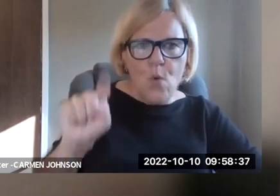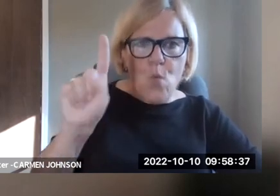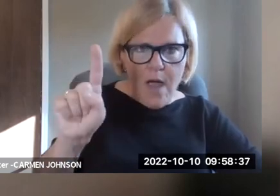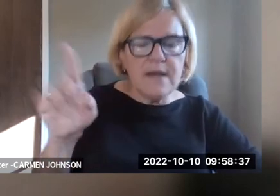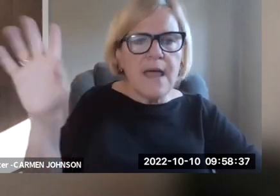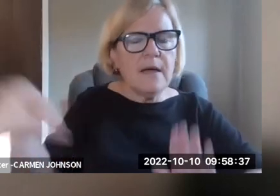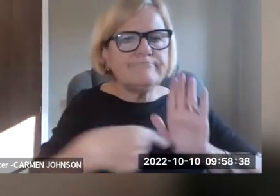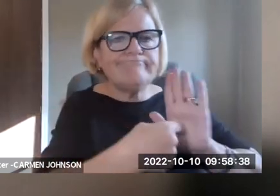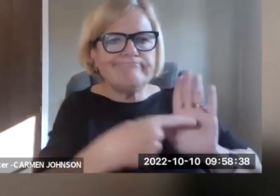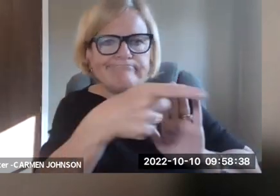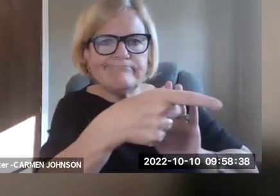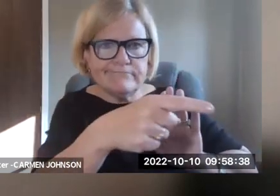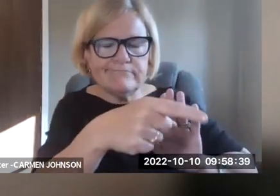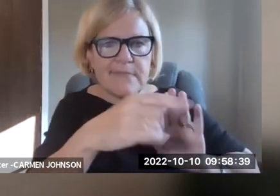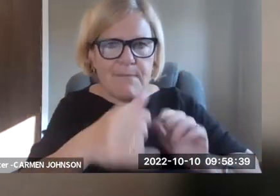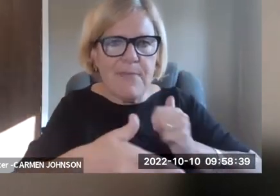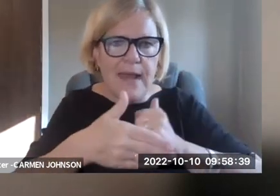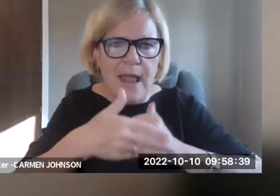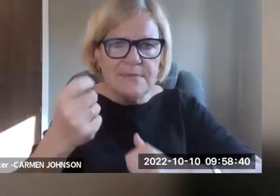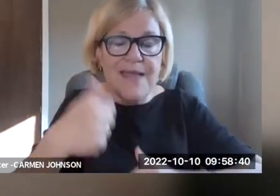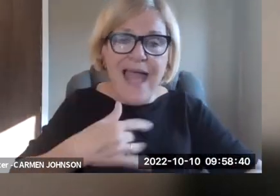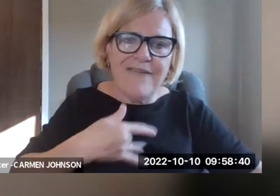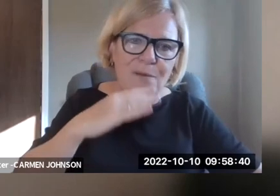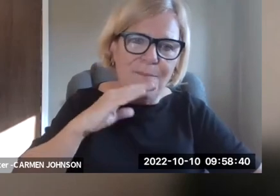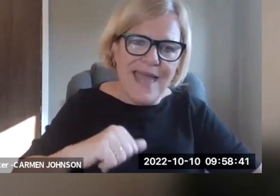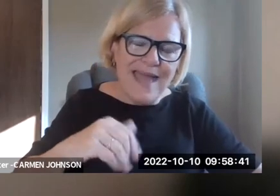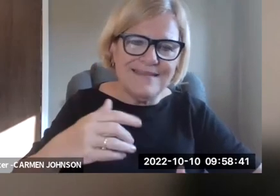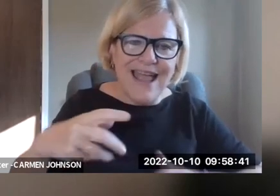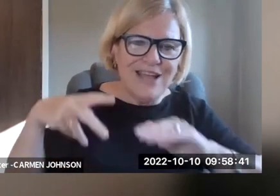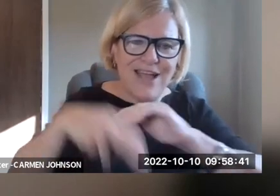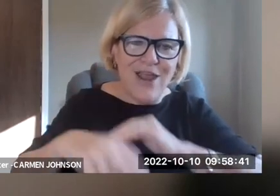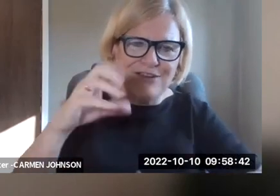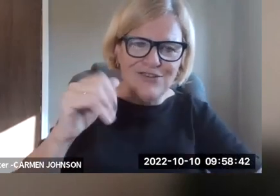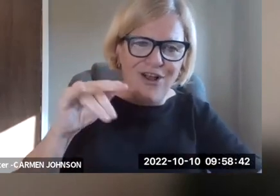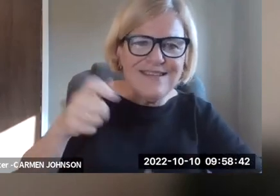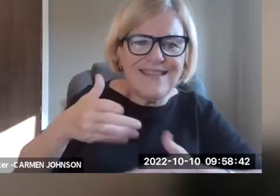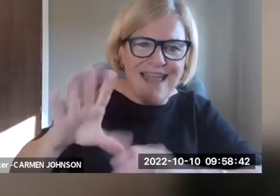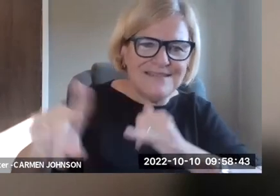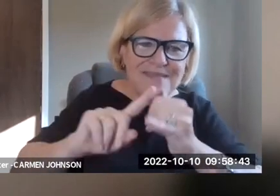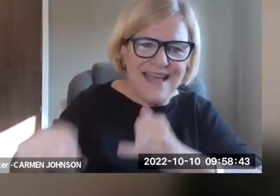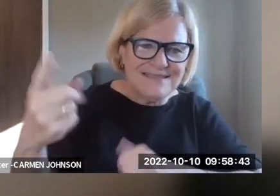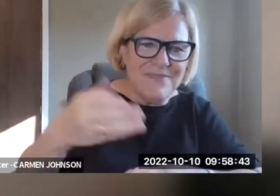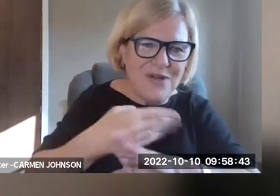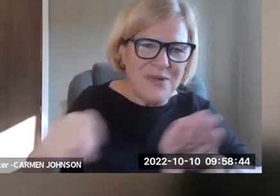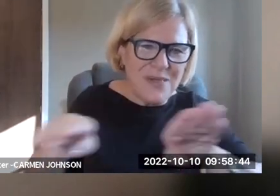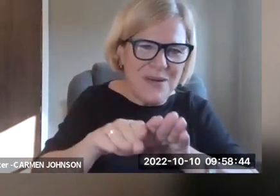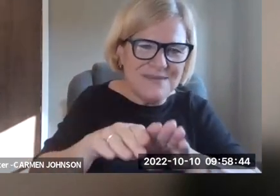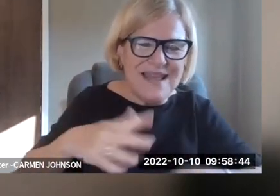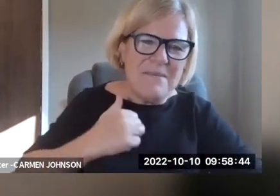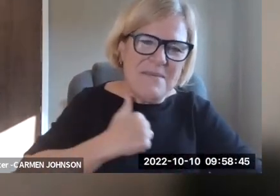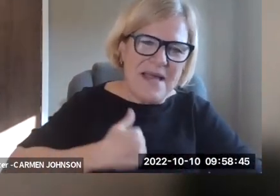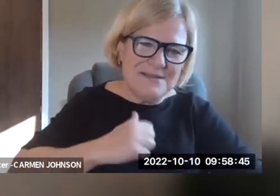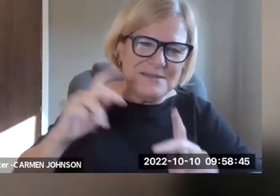our white paper, it's, um, policy 11.1. And so I direct you to that and maybe that helps a little bit. Um,